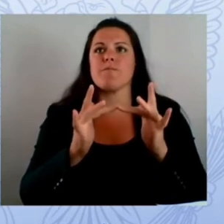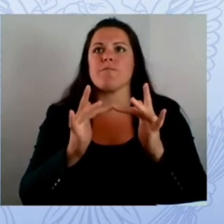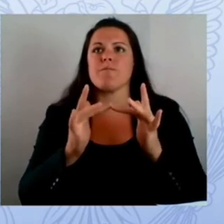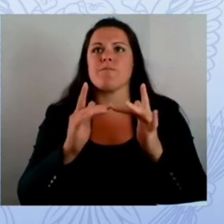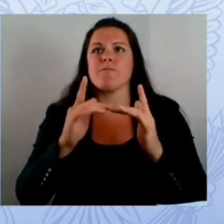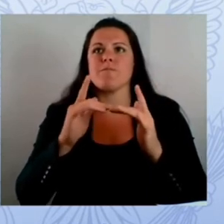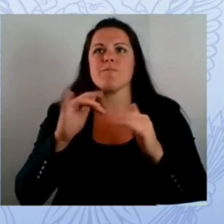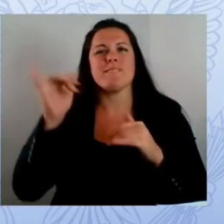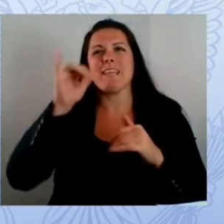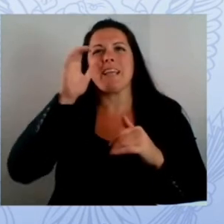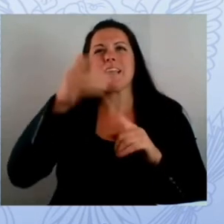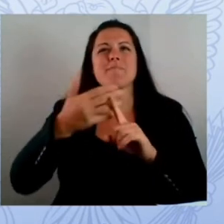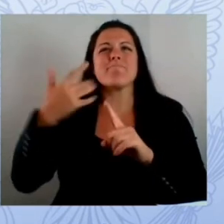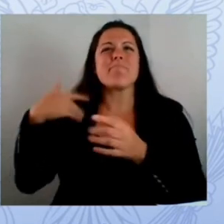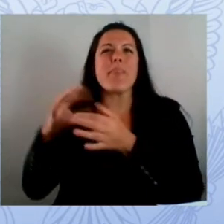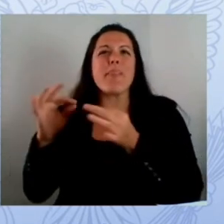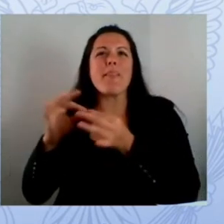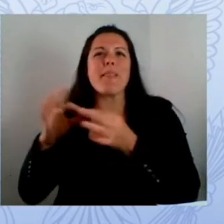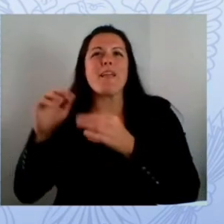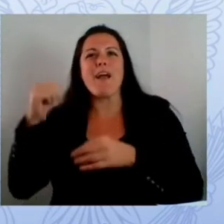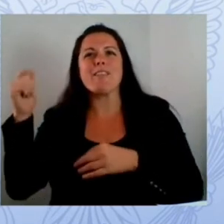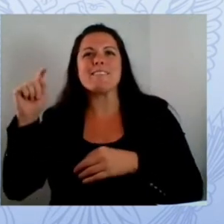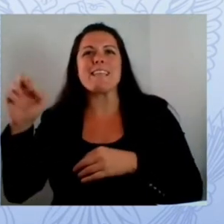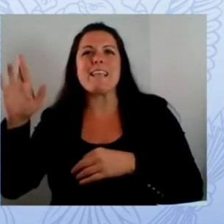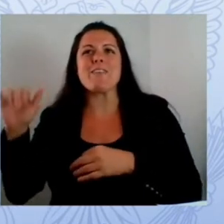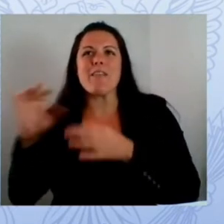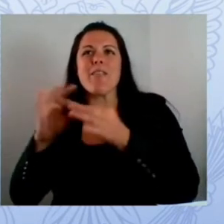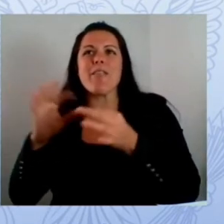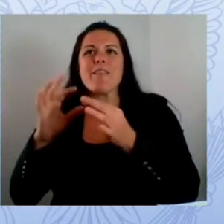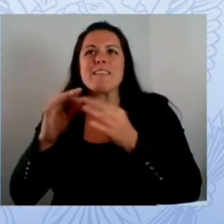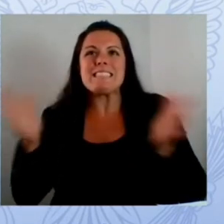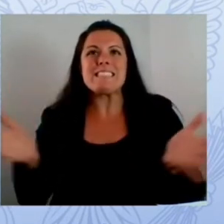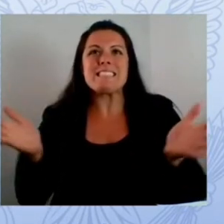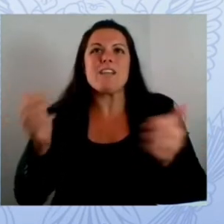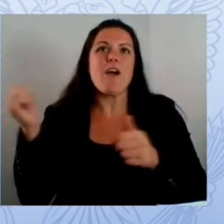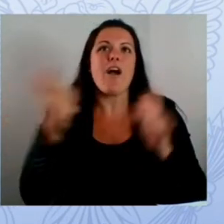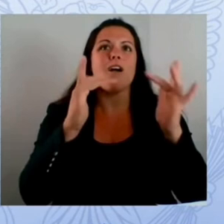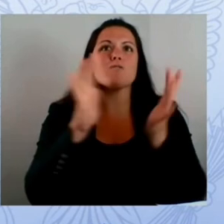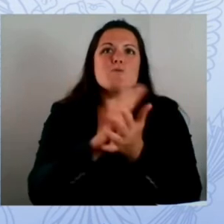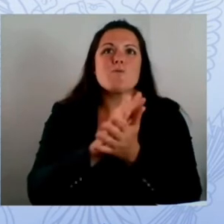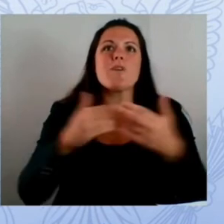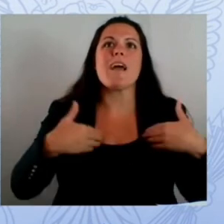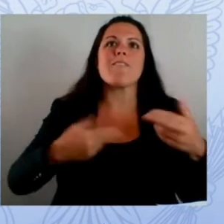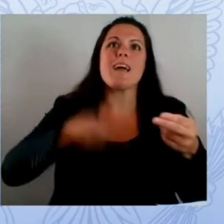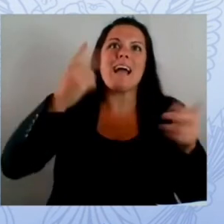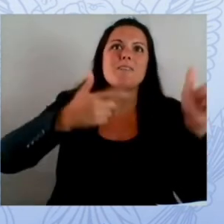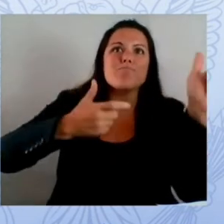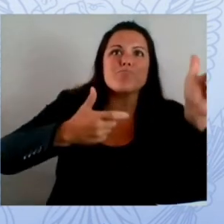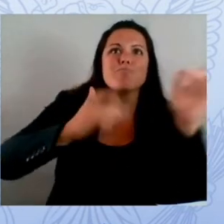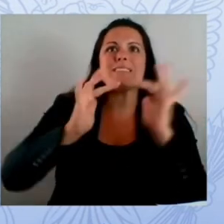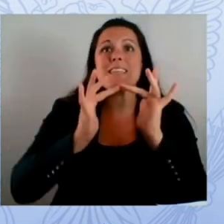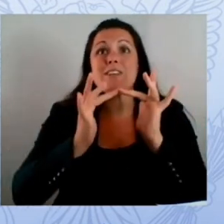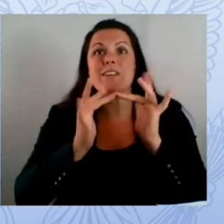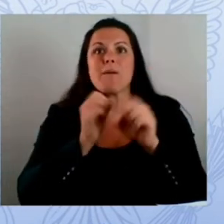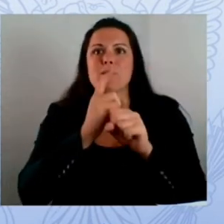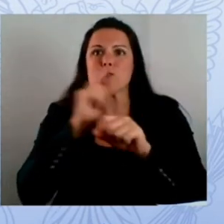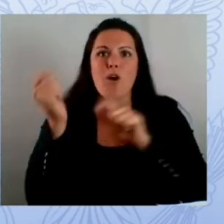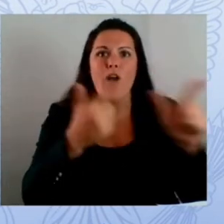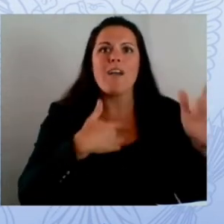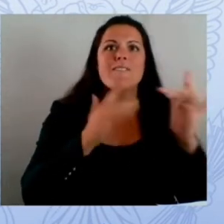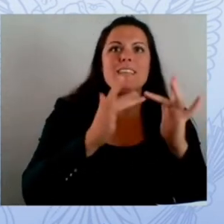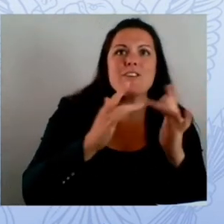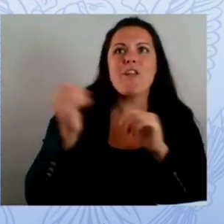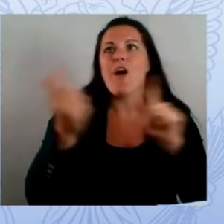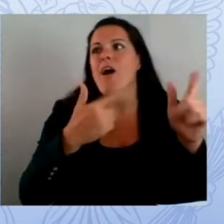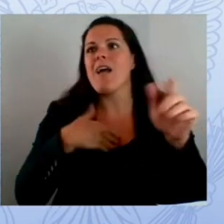school every university every state agency and soon to be every single library and so taking that uh continuum of